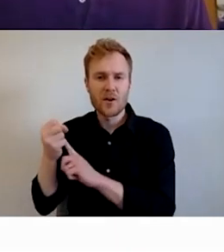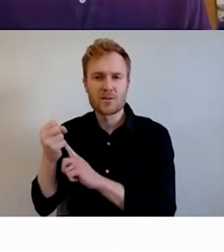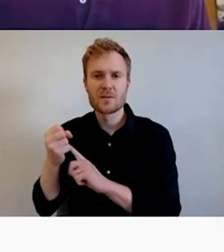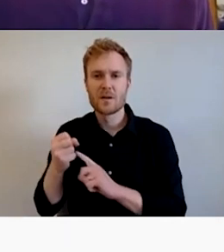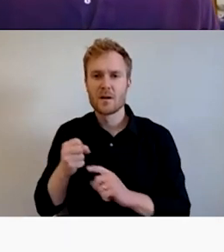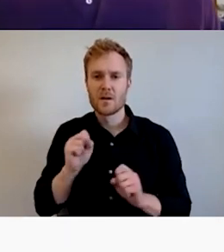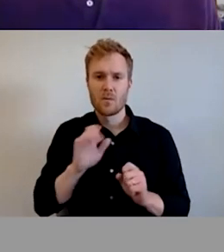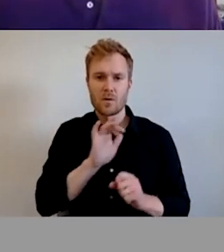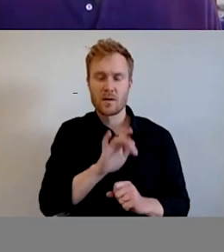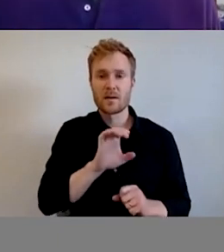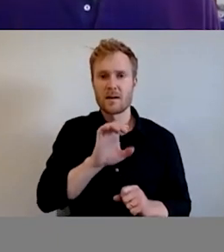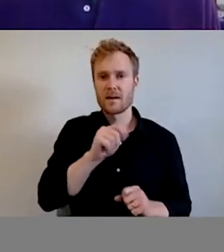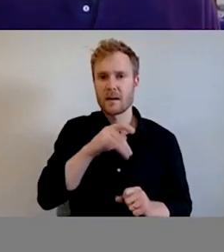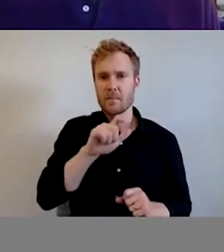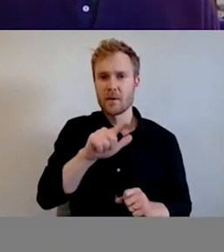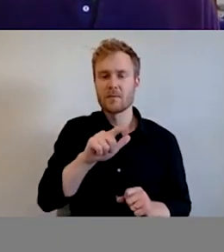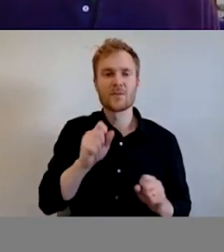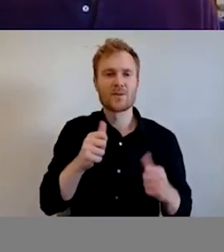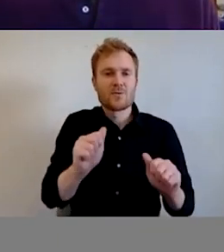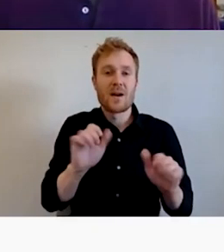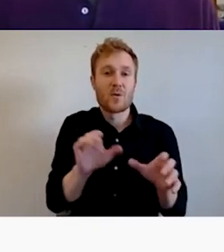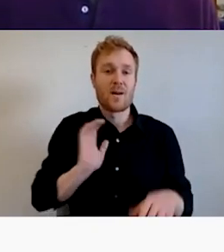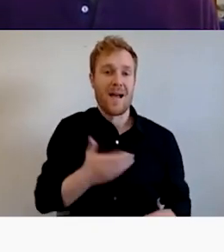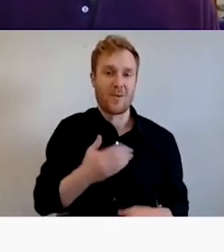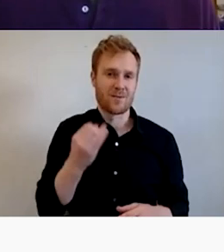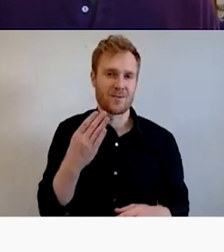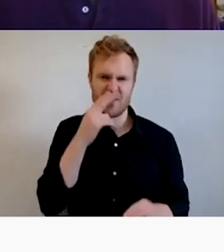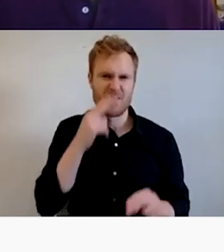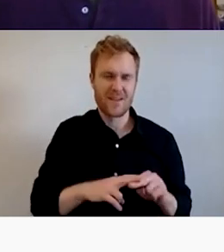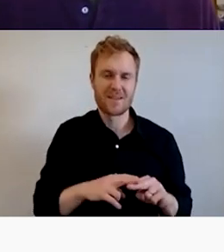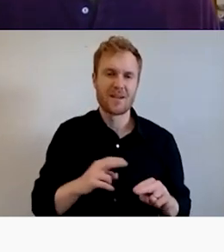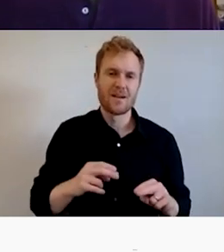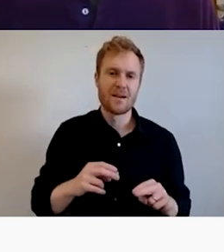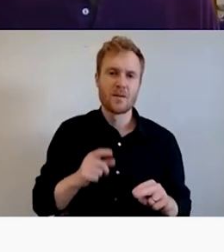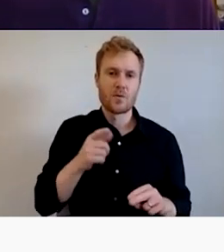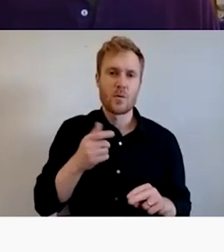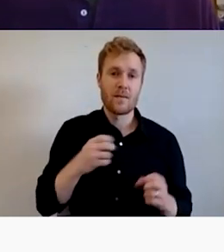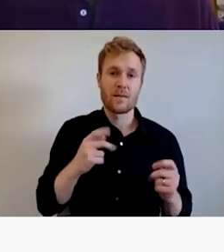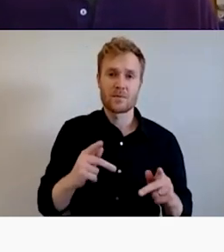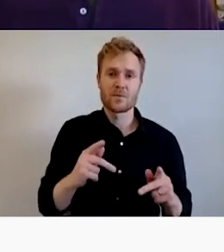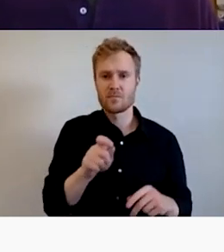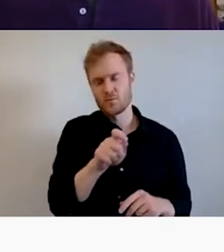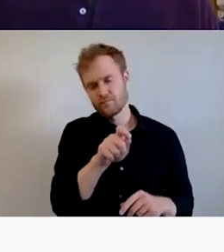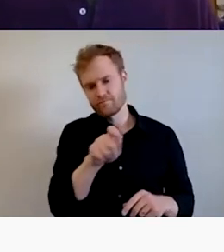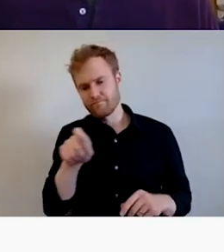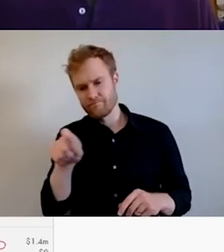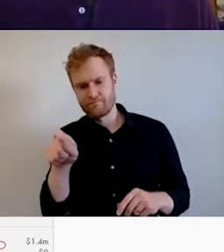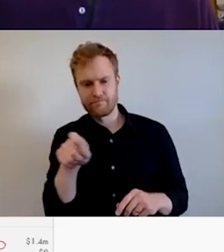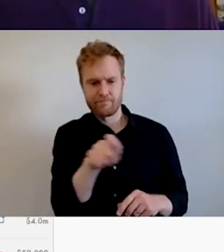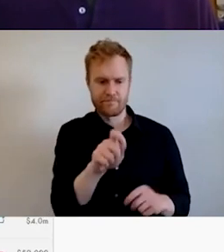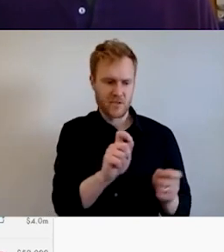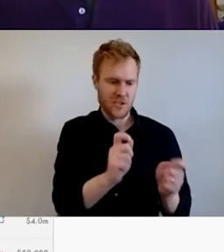try doing our job. It's a lot of fun. You have the opportunity, um, to change how projects are funded.